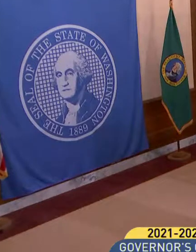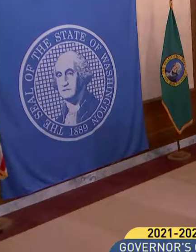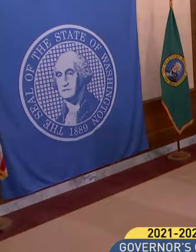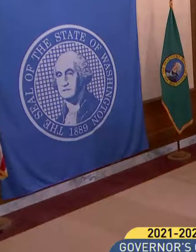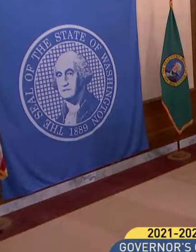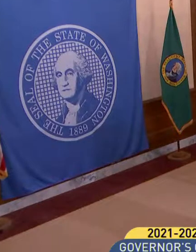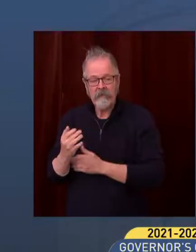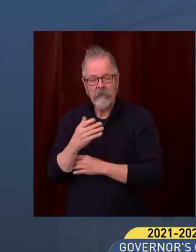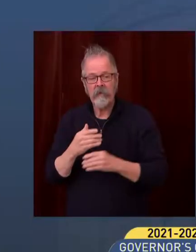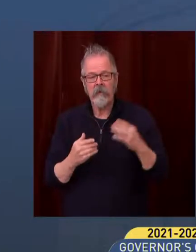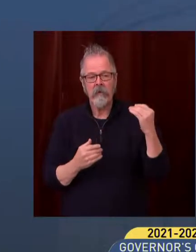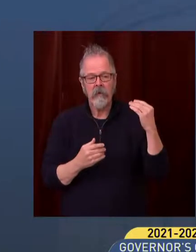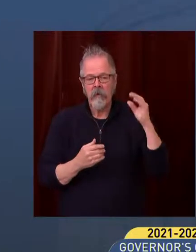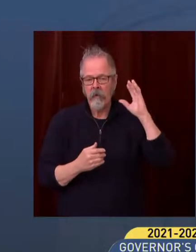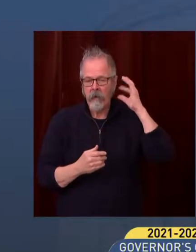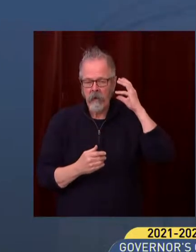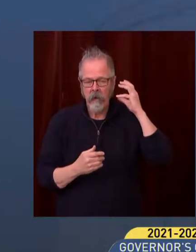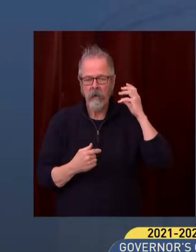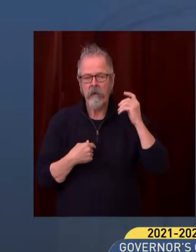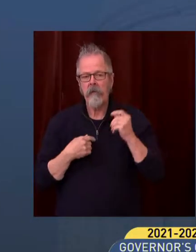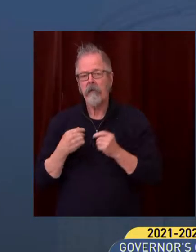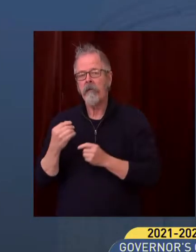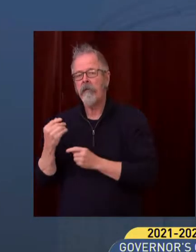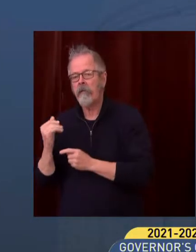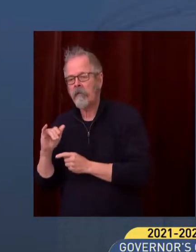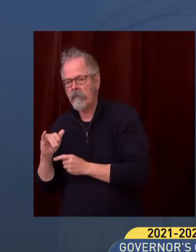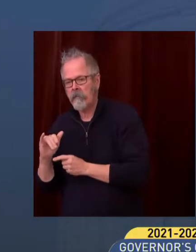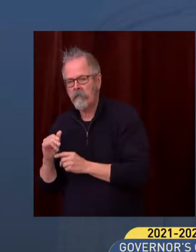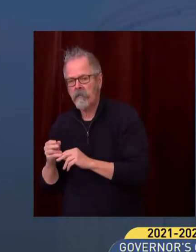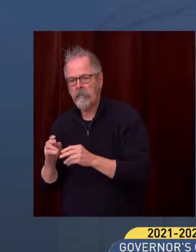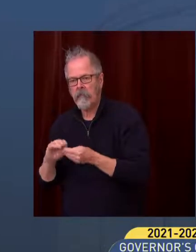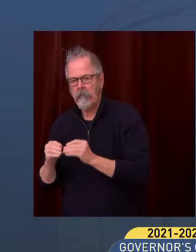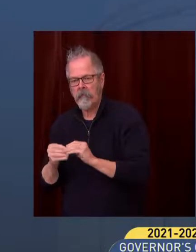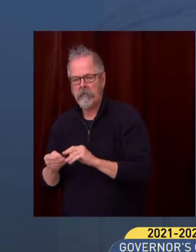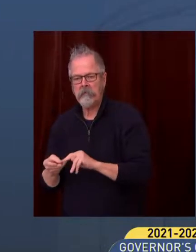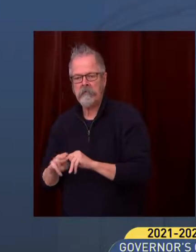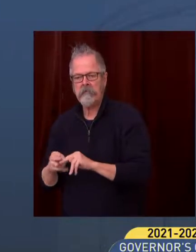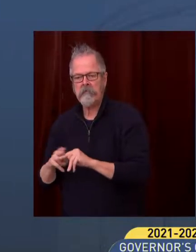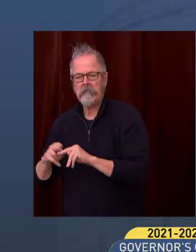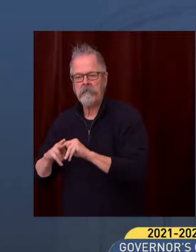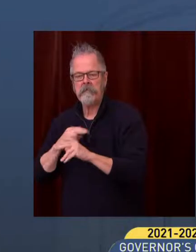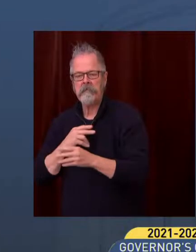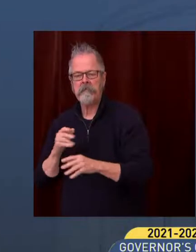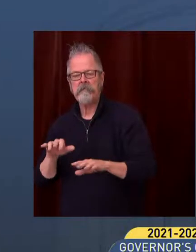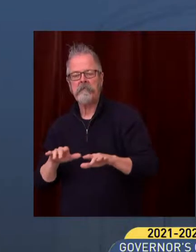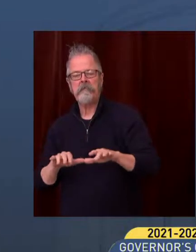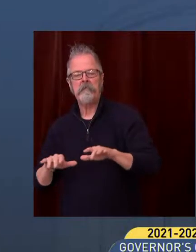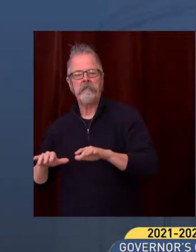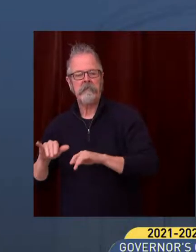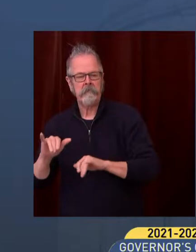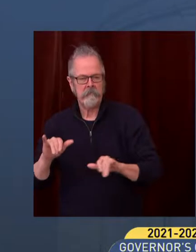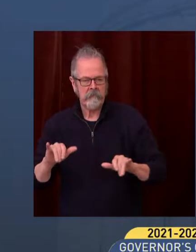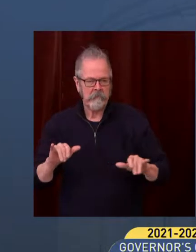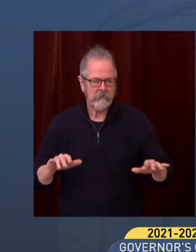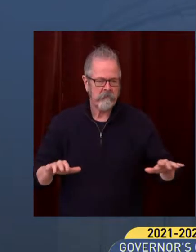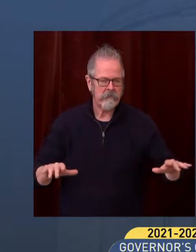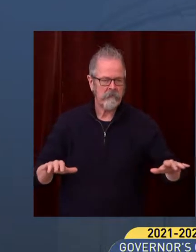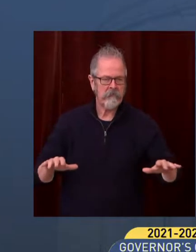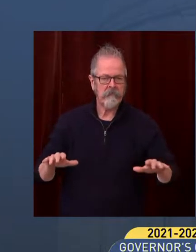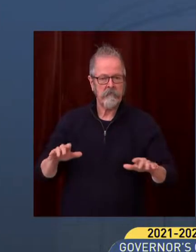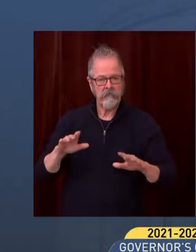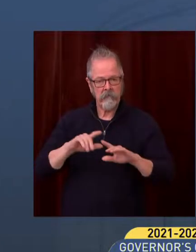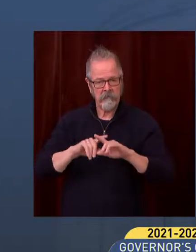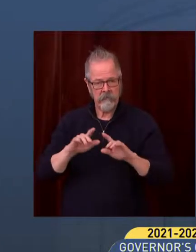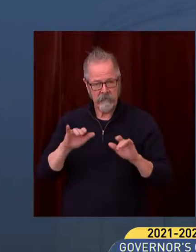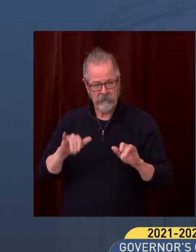Of course, I do that, kind of hold my breath when I read those numbers. But before I got to that this morning while I was shaving, I heard